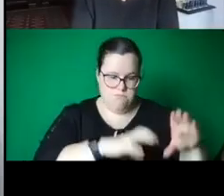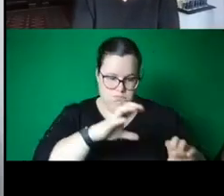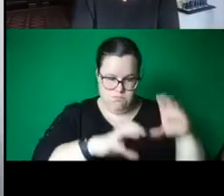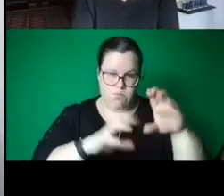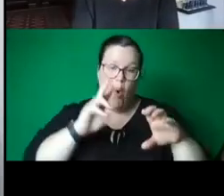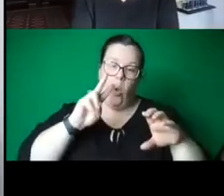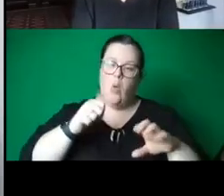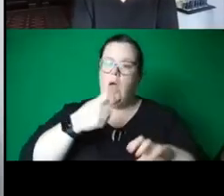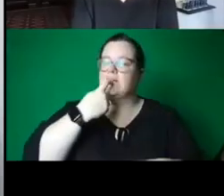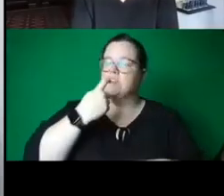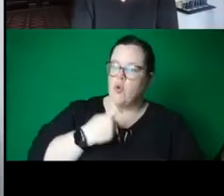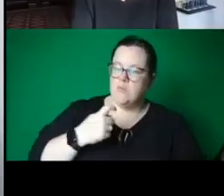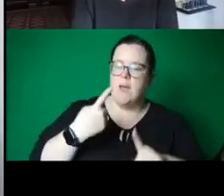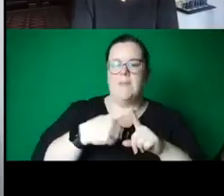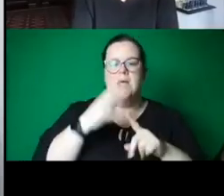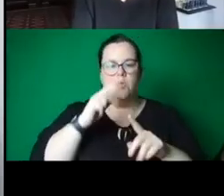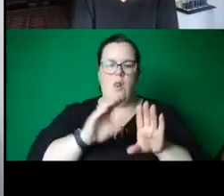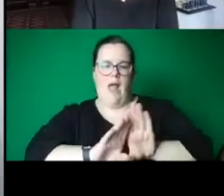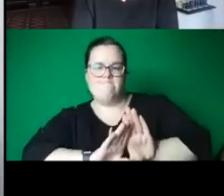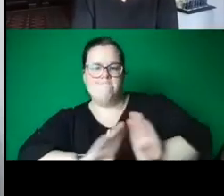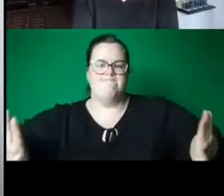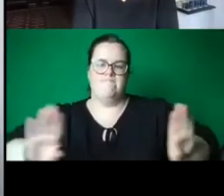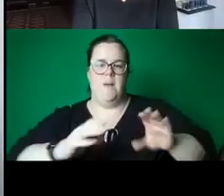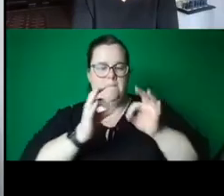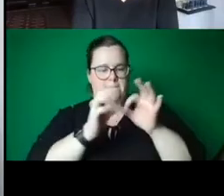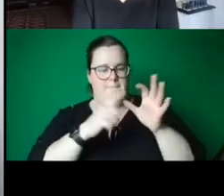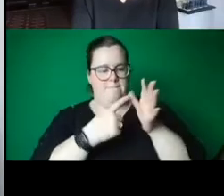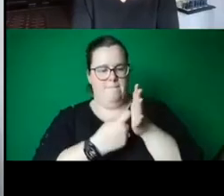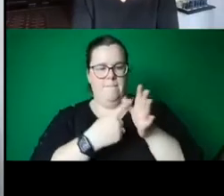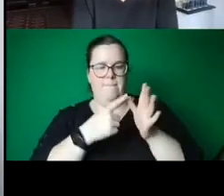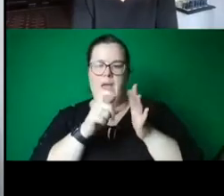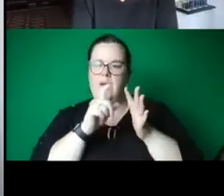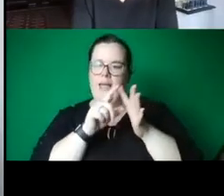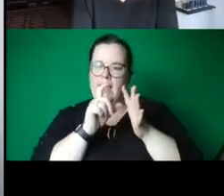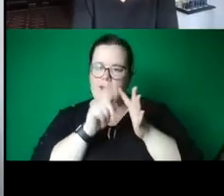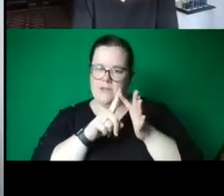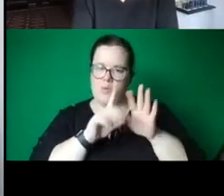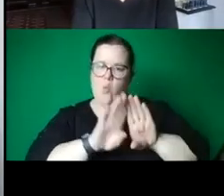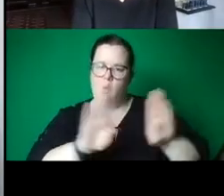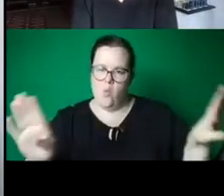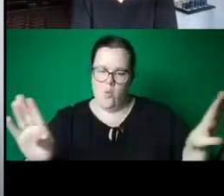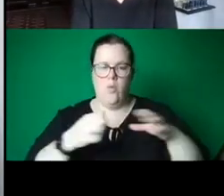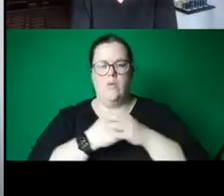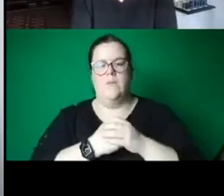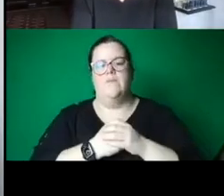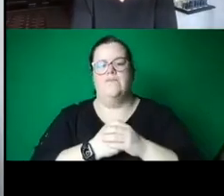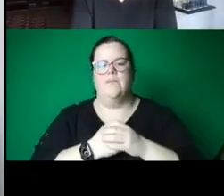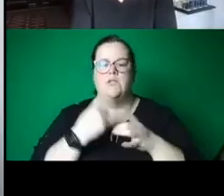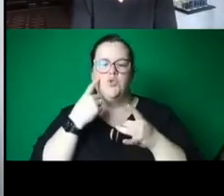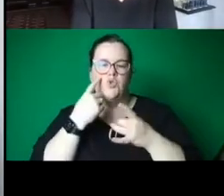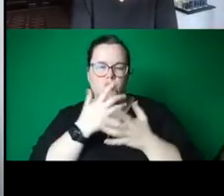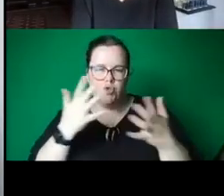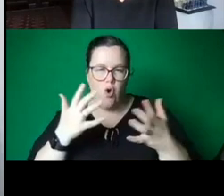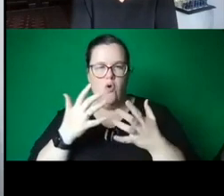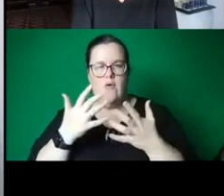concerns of the time with the rise of autocracies and far-right leadership around the world, as well as the rise of the cult of Stalin in Russia,